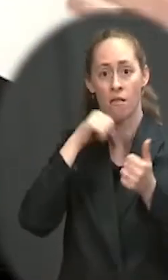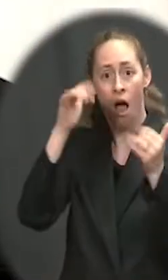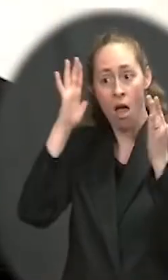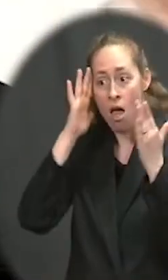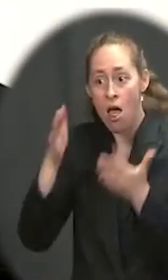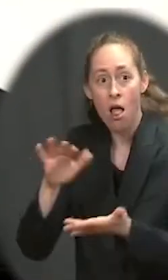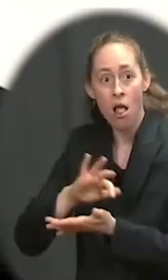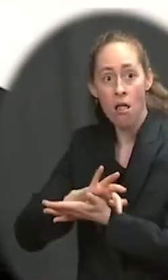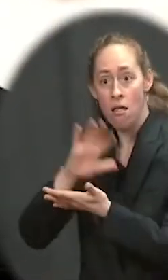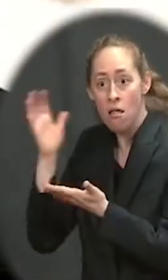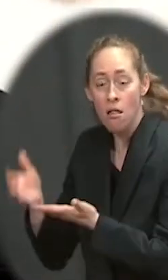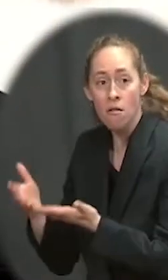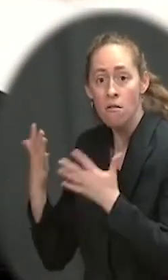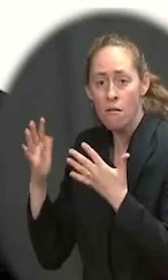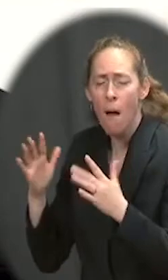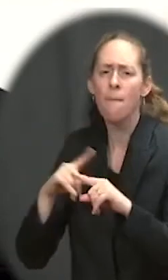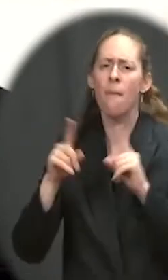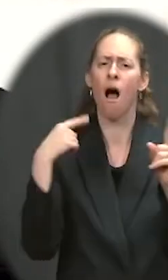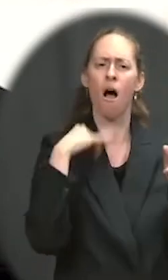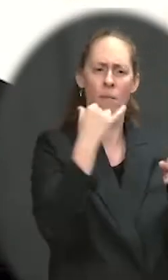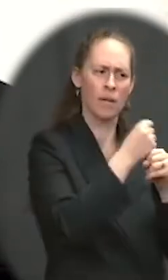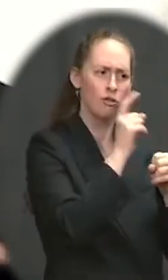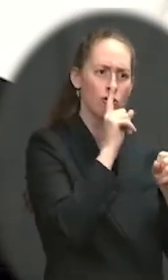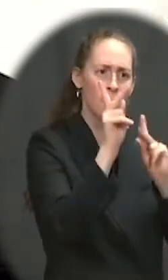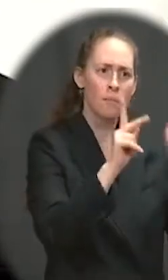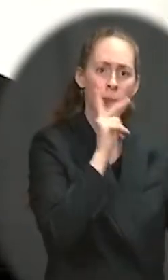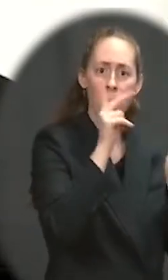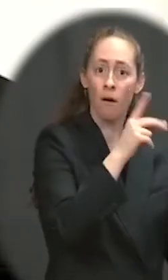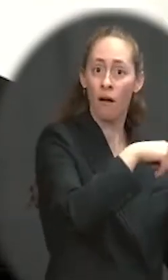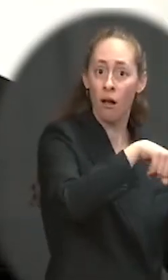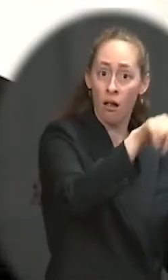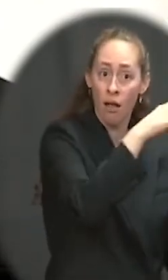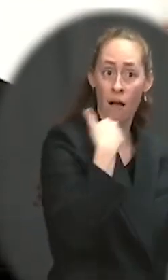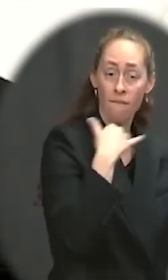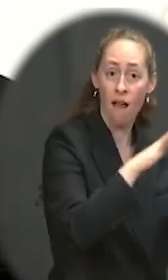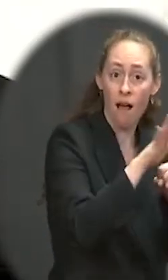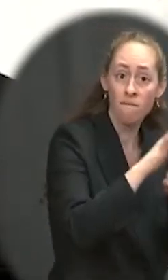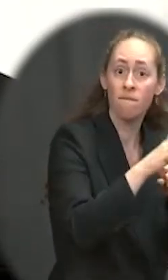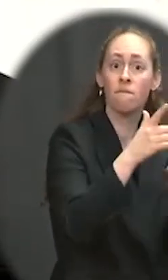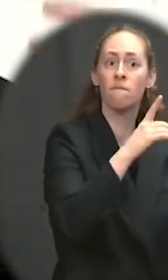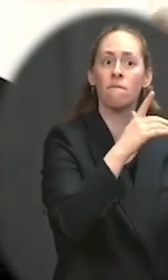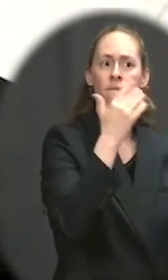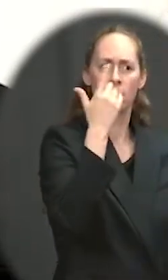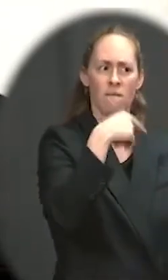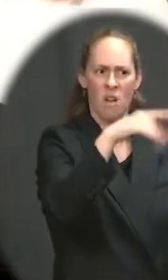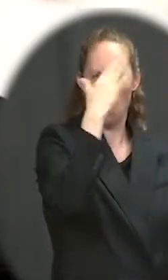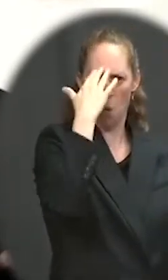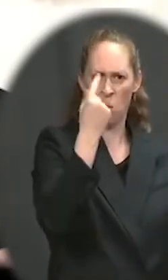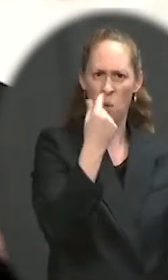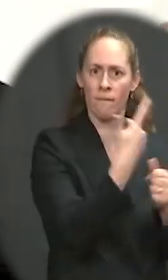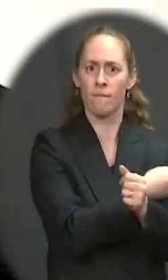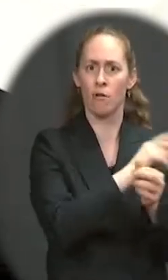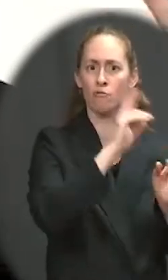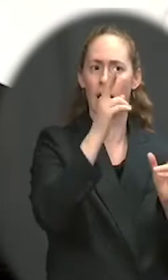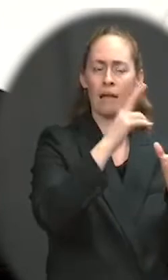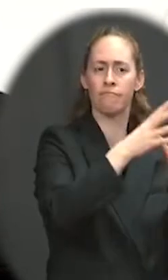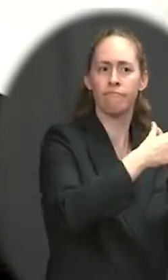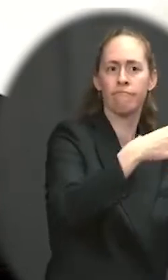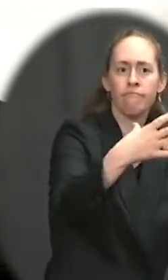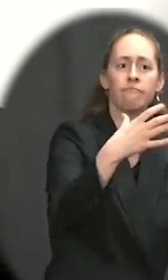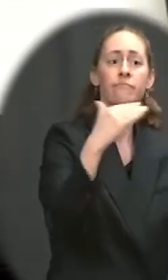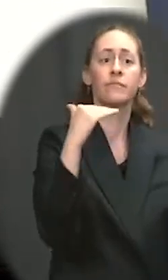but also about vaccinators and ensuring that a larger group of individuals, dentists, veterinarians, others could